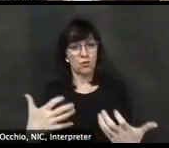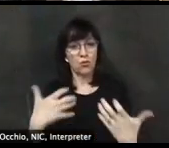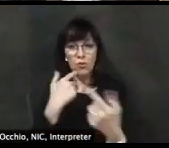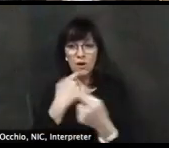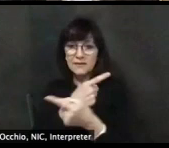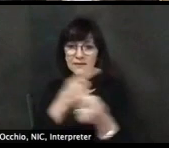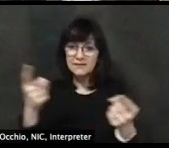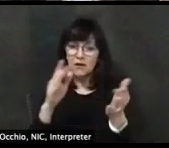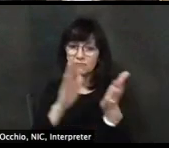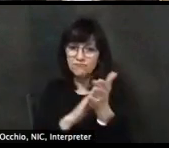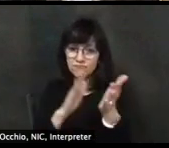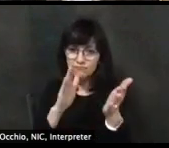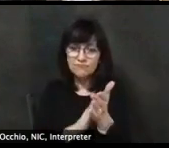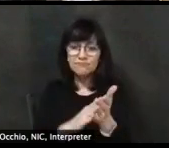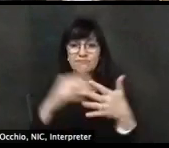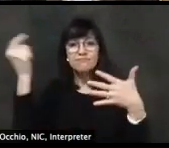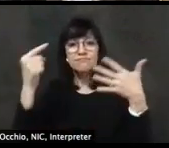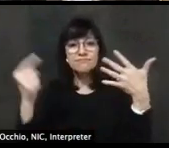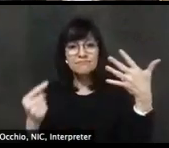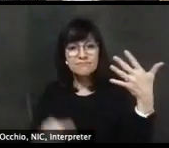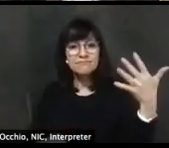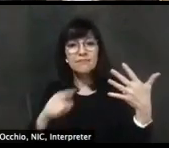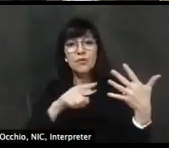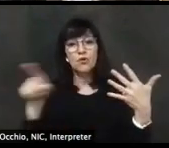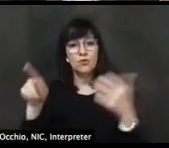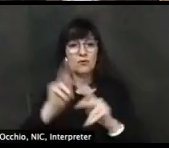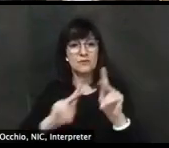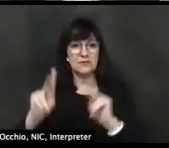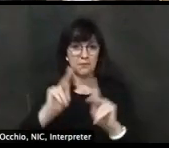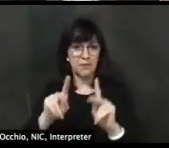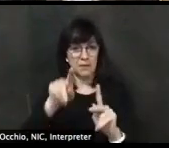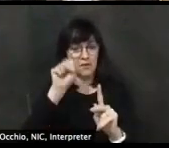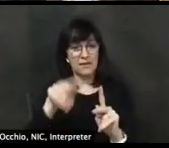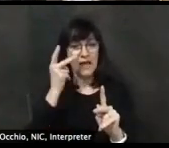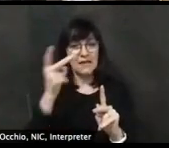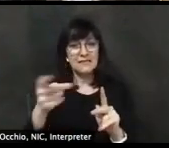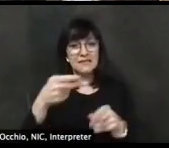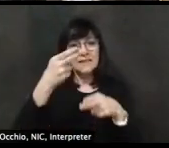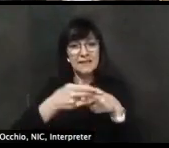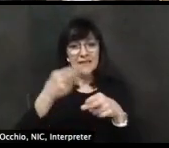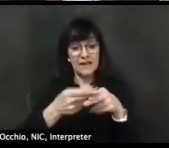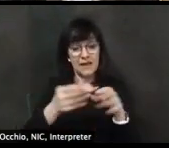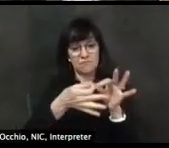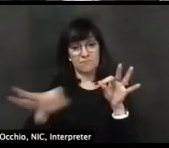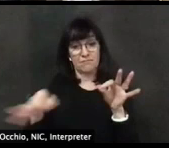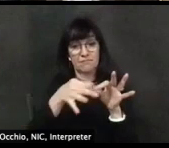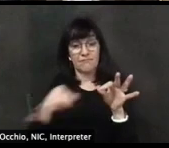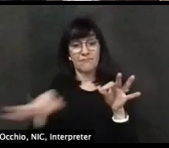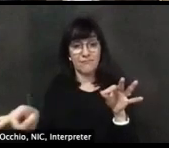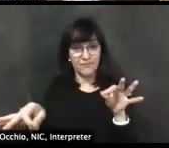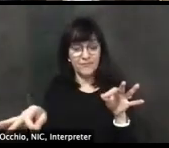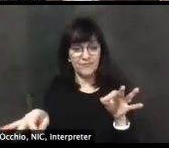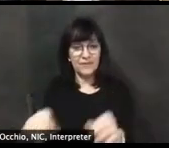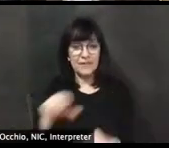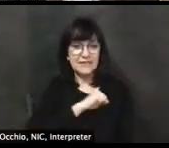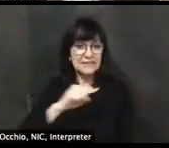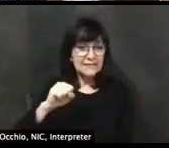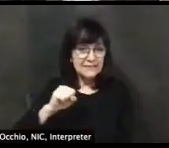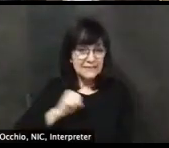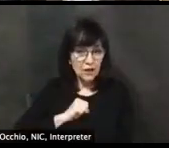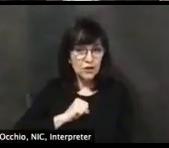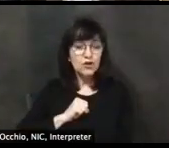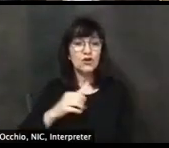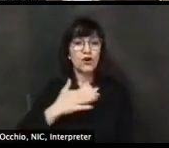us. have Kathy McGinnis and Colleen Davis. I want to thank our Senate President pro temp, Senator Dave McBride, our Majority Leader,